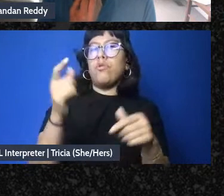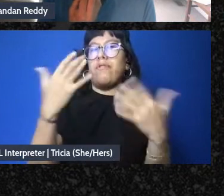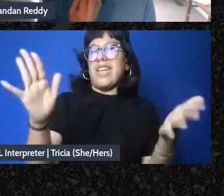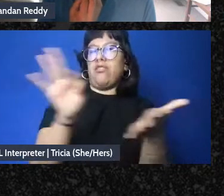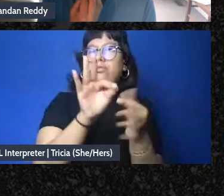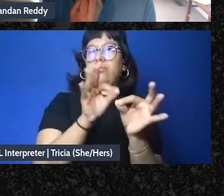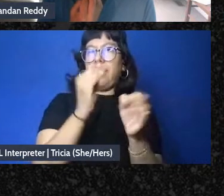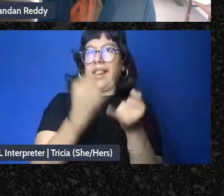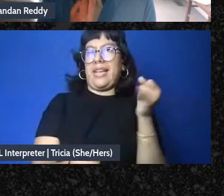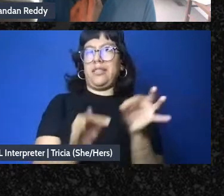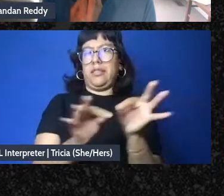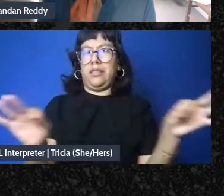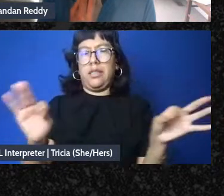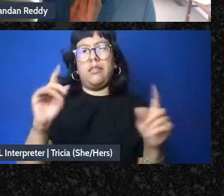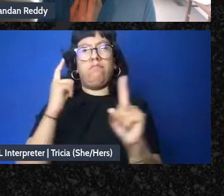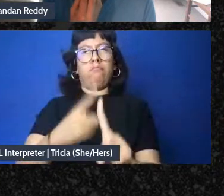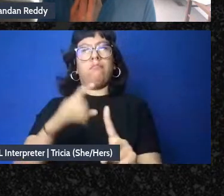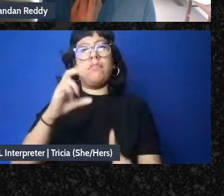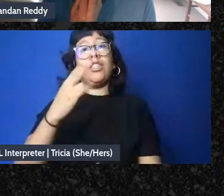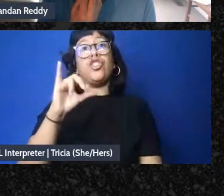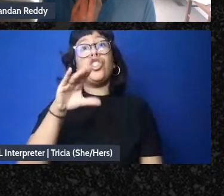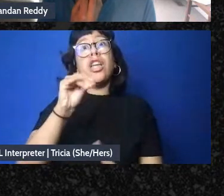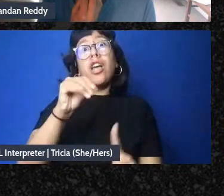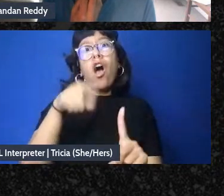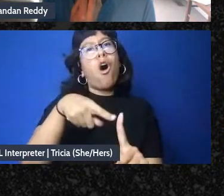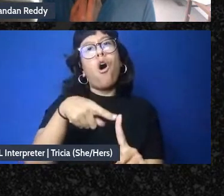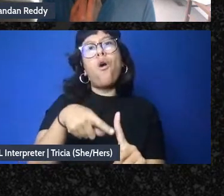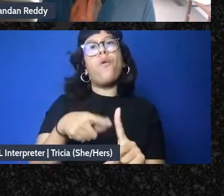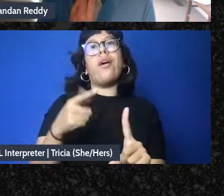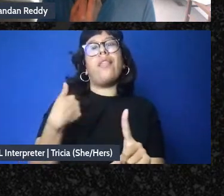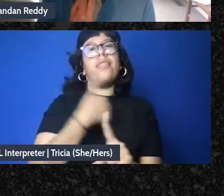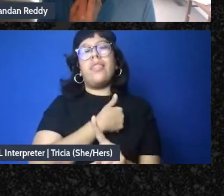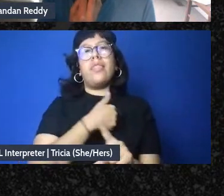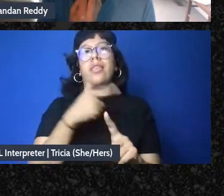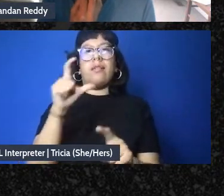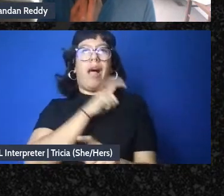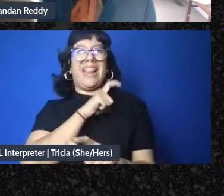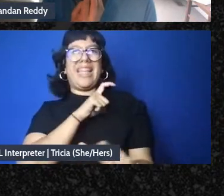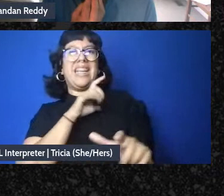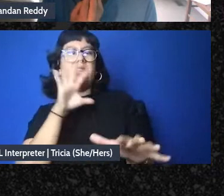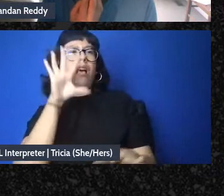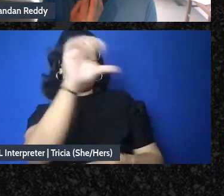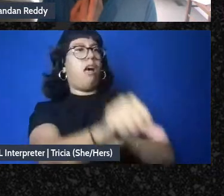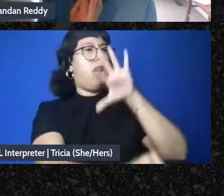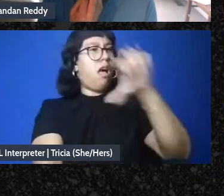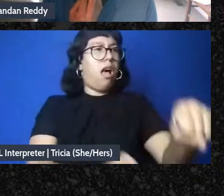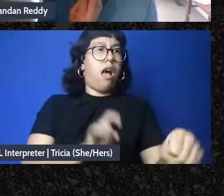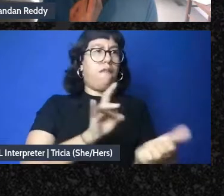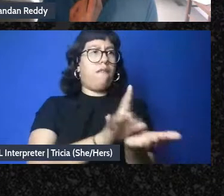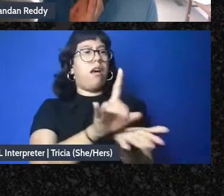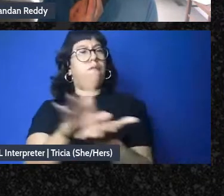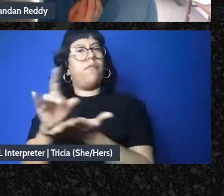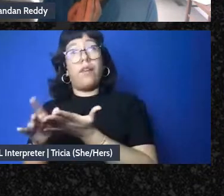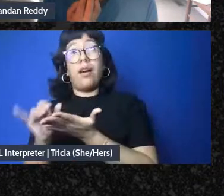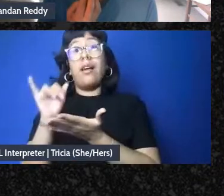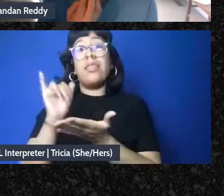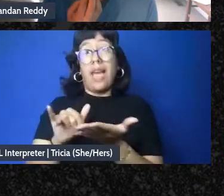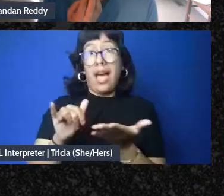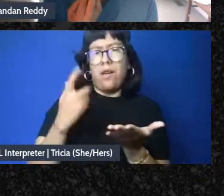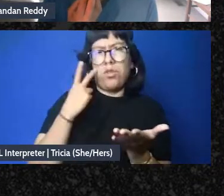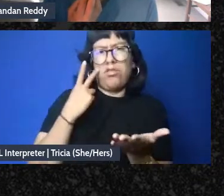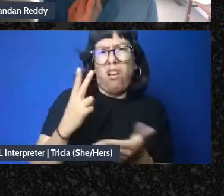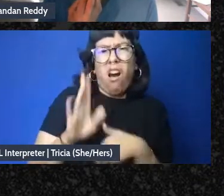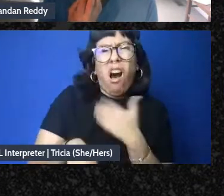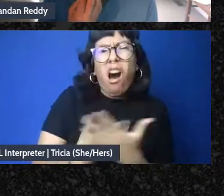if Chico is in a space where they're just raiding the encampment every time and this was the space where we saw all this